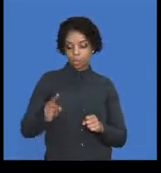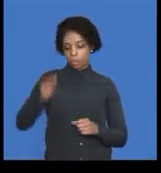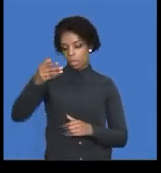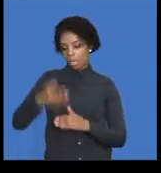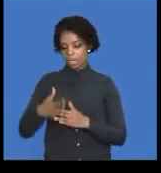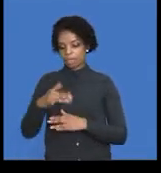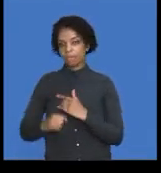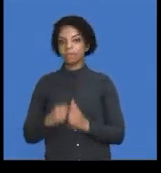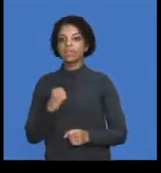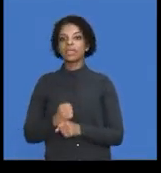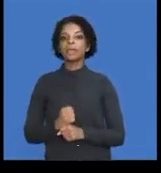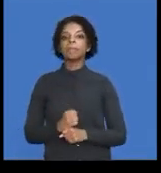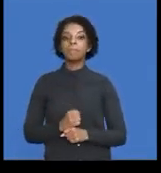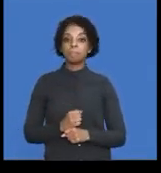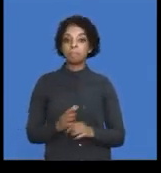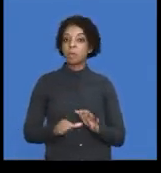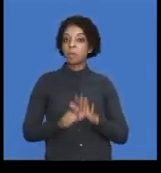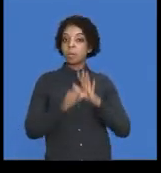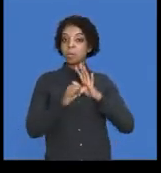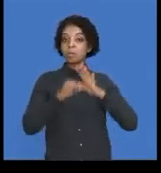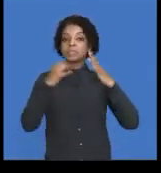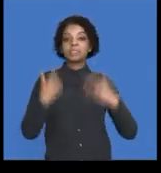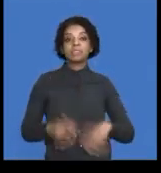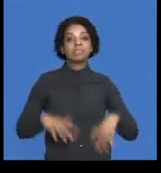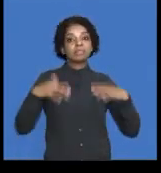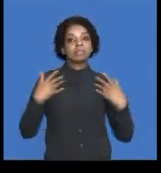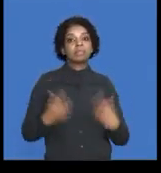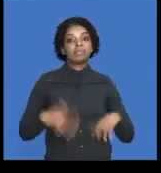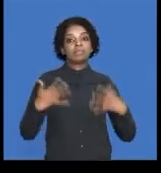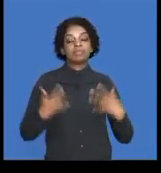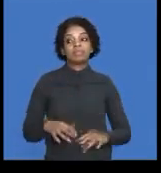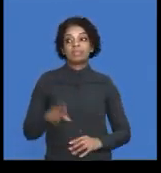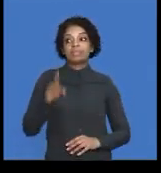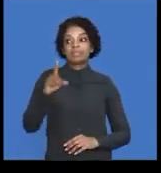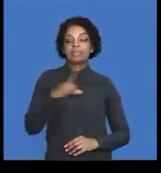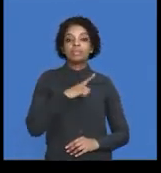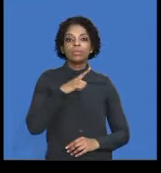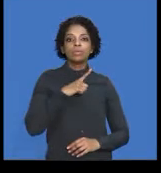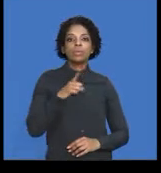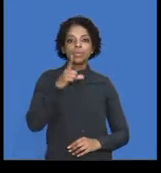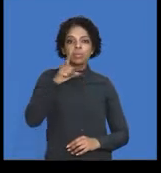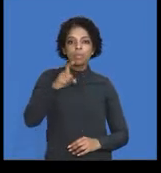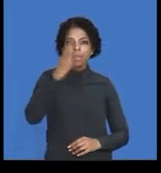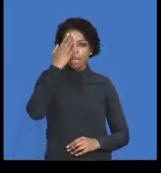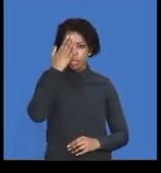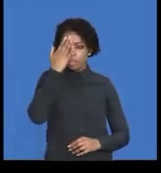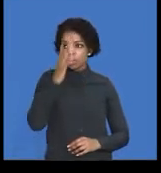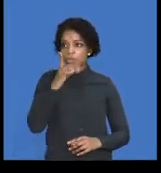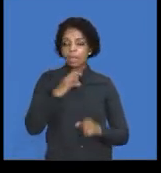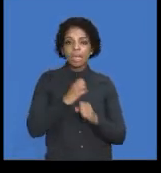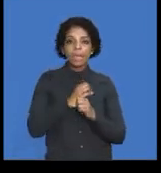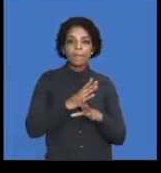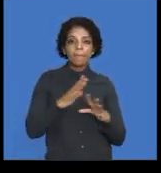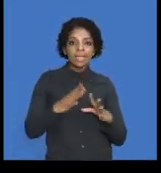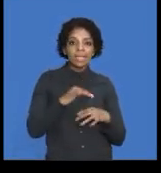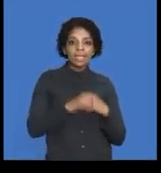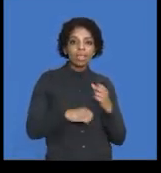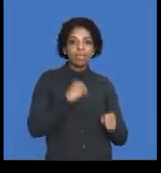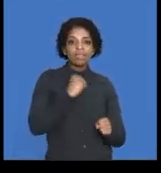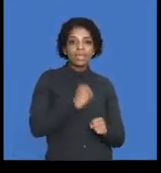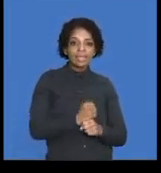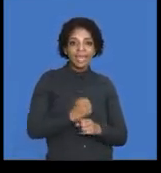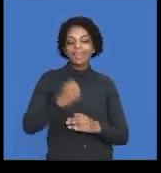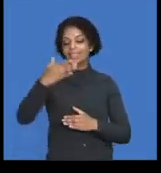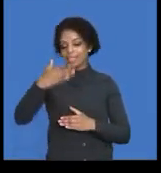is of paramount importance, so you know that's the beginning of the year, and that's the